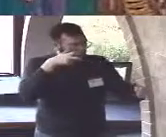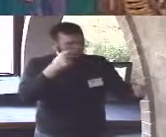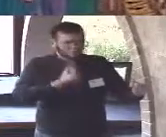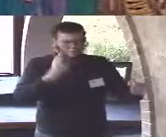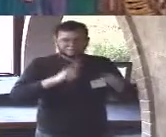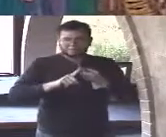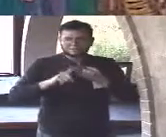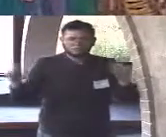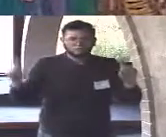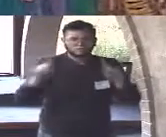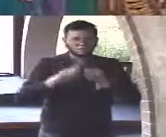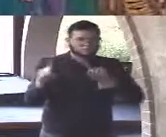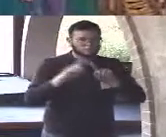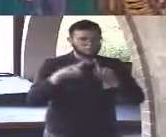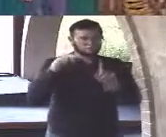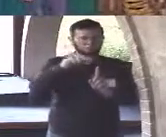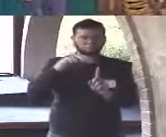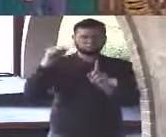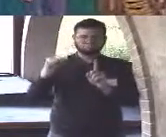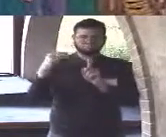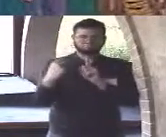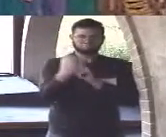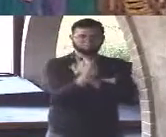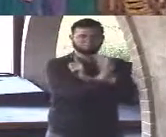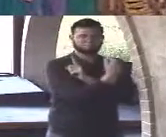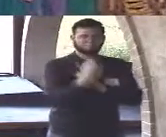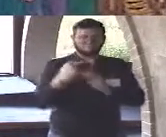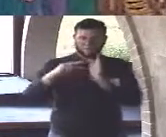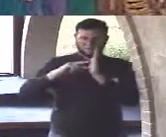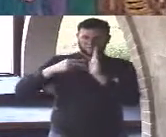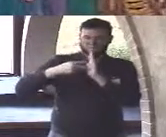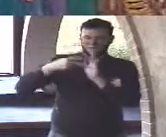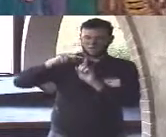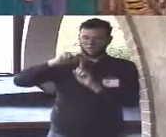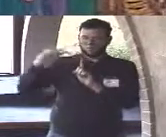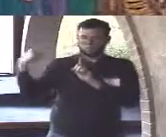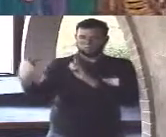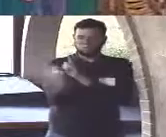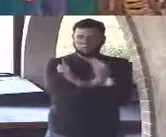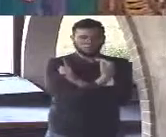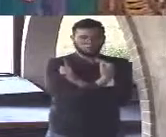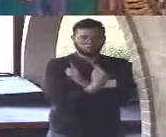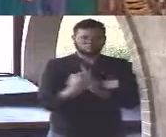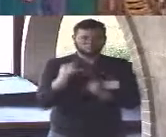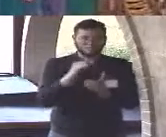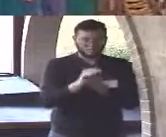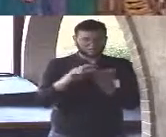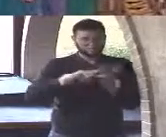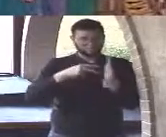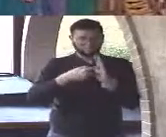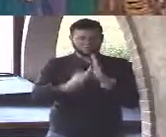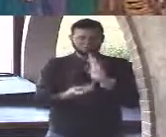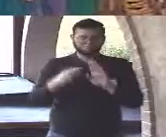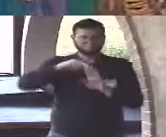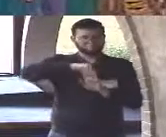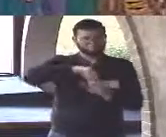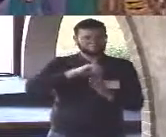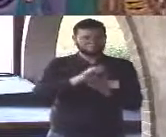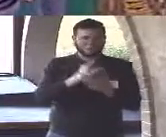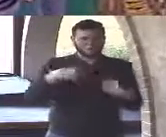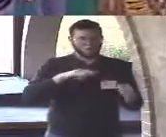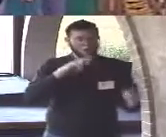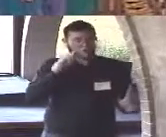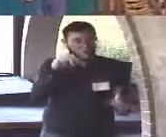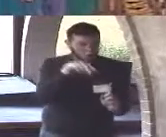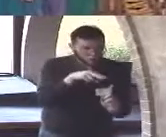constantly creating meaning from the endless streams of stimuli that relentlessly bombard our senses simply by